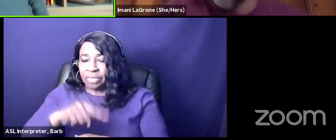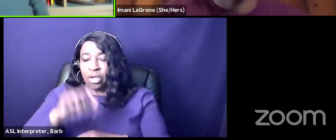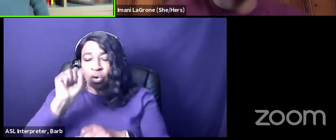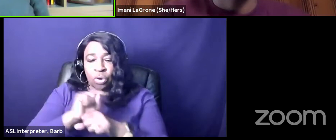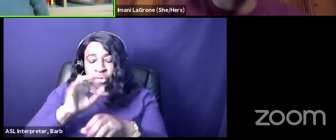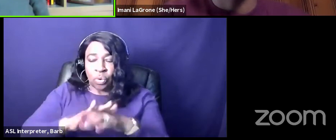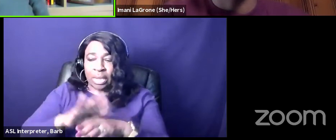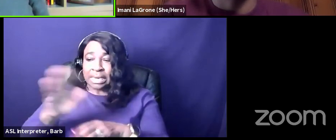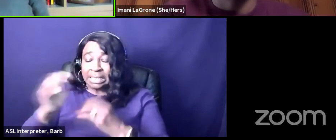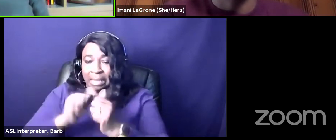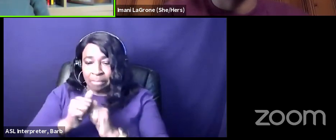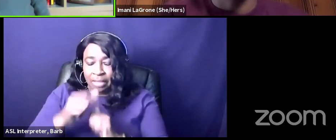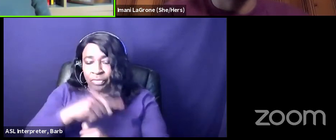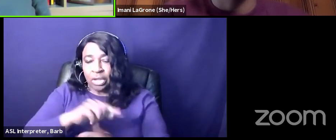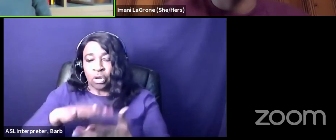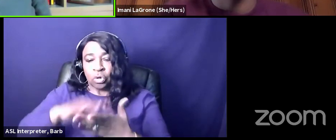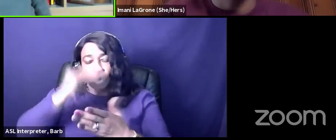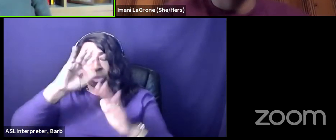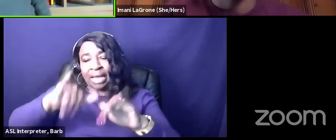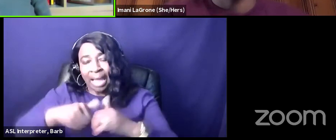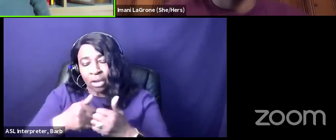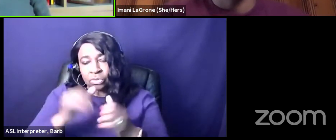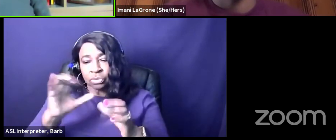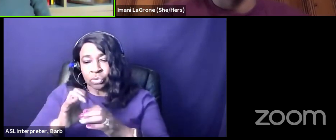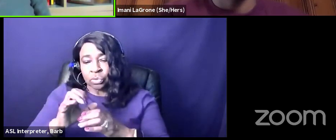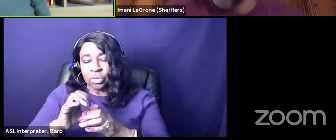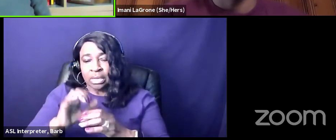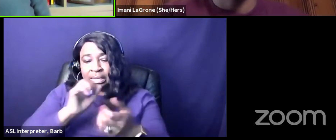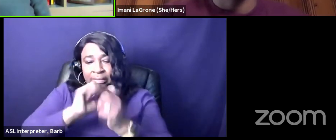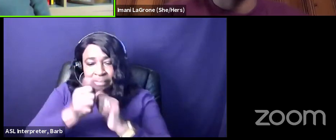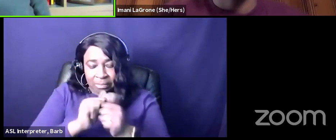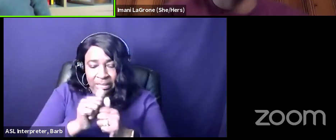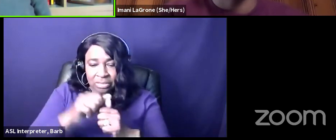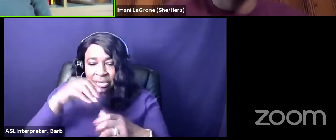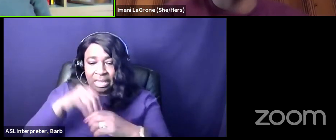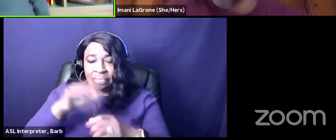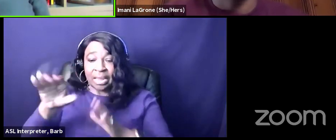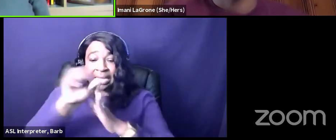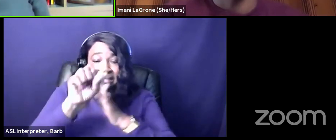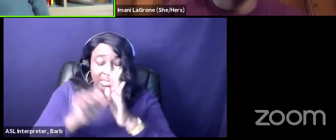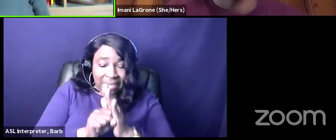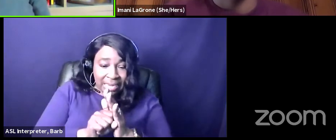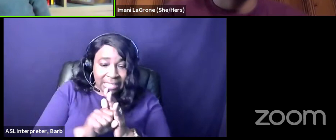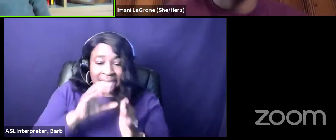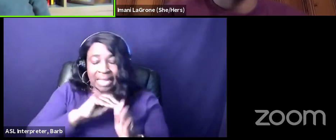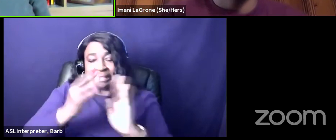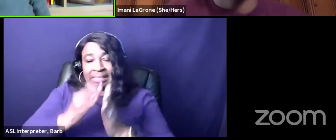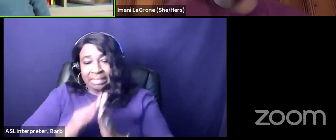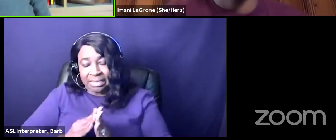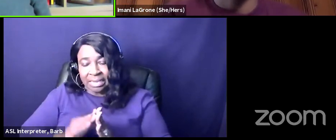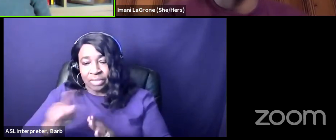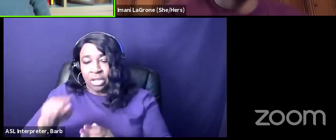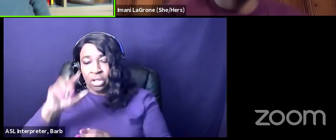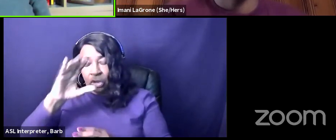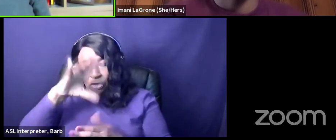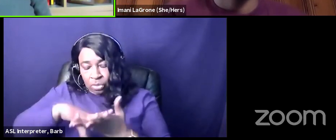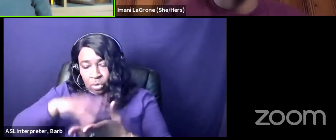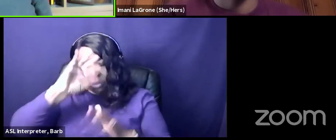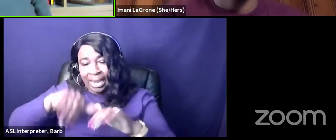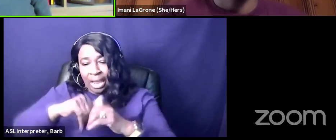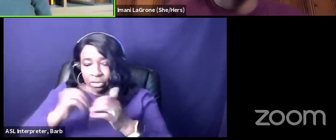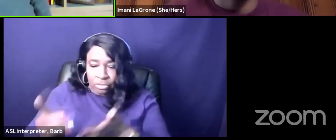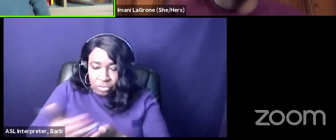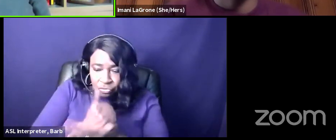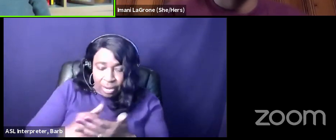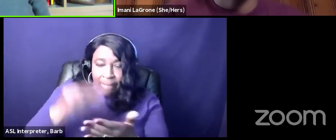politics in their respective cities and states and they learned how to raise money in their respective cities and states and build coalitions